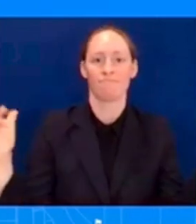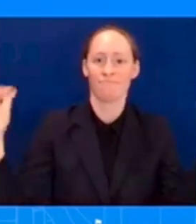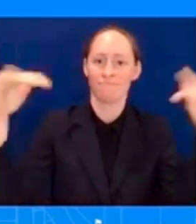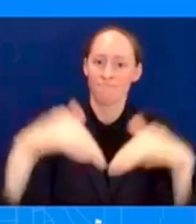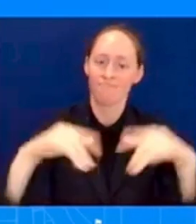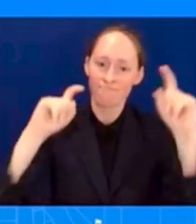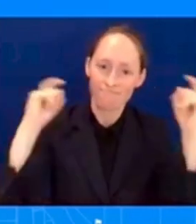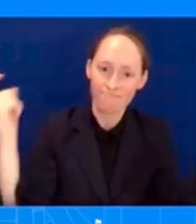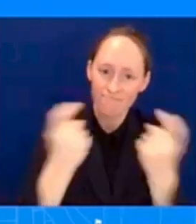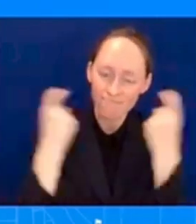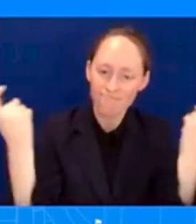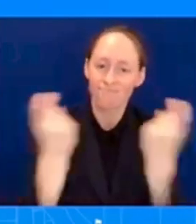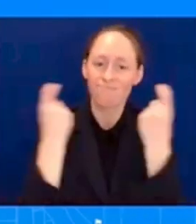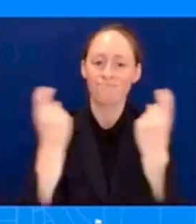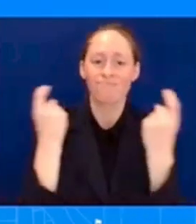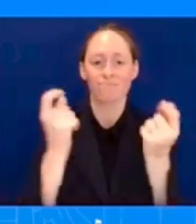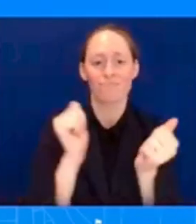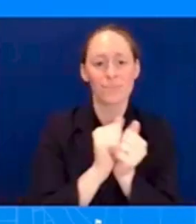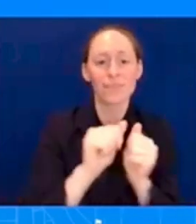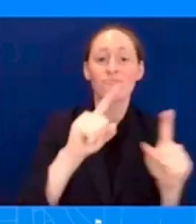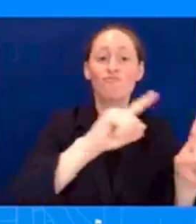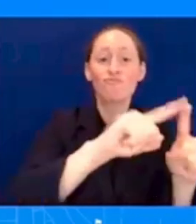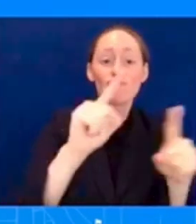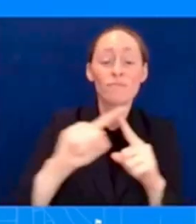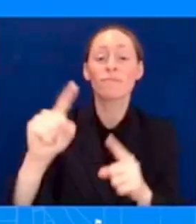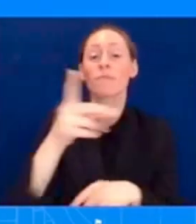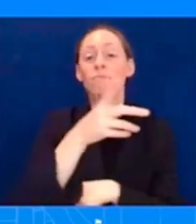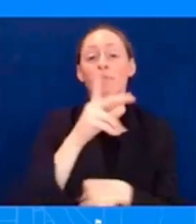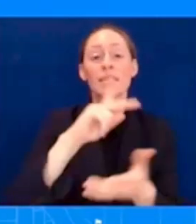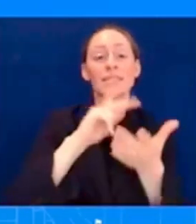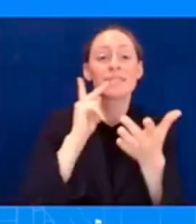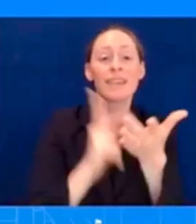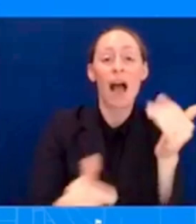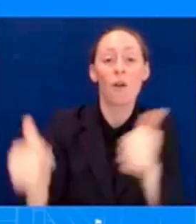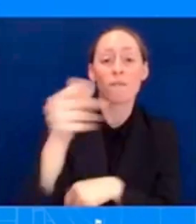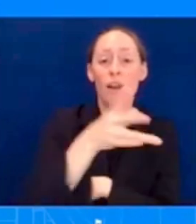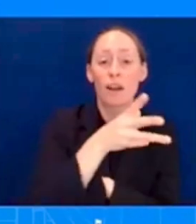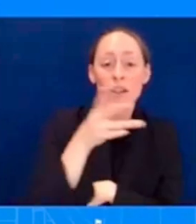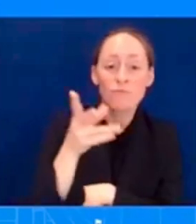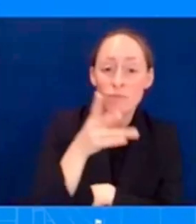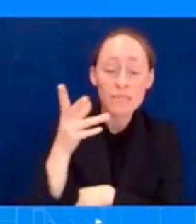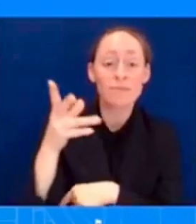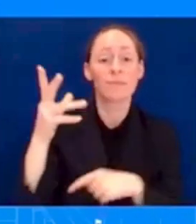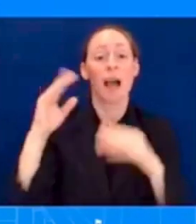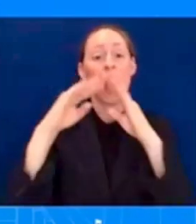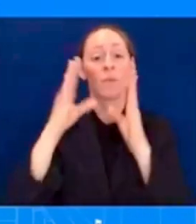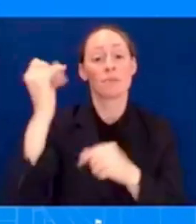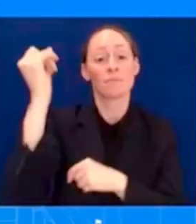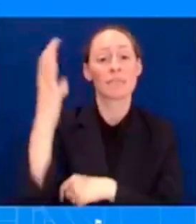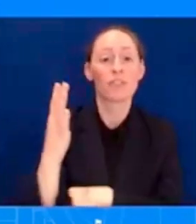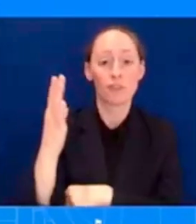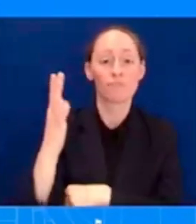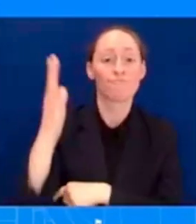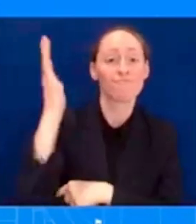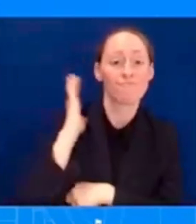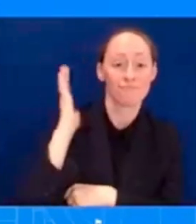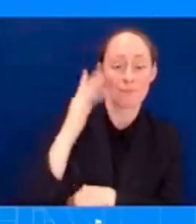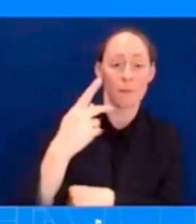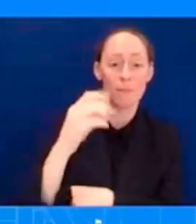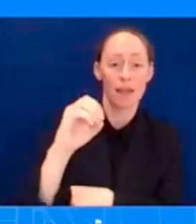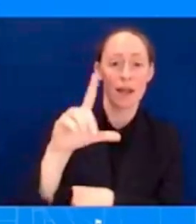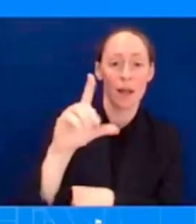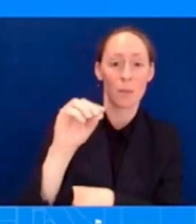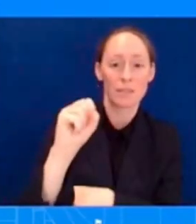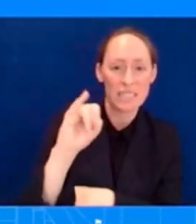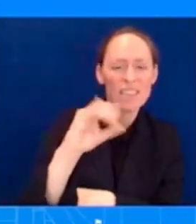Regan, Speaker Pelosi, Leader Schumer, and many others. Also Wednesday, Senior Advisor John Podesta and Domestic Policy Advisor